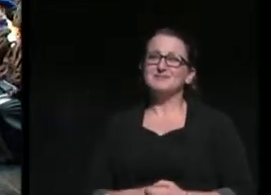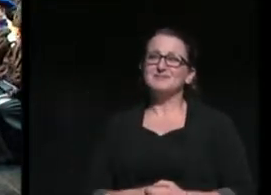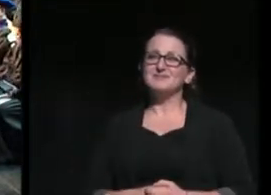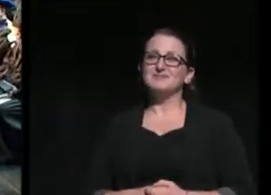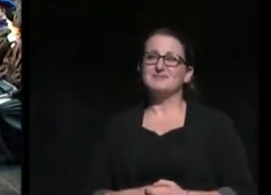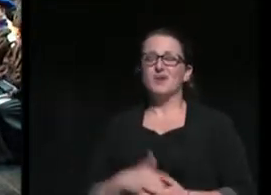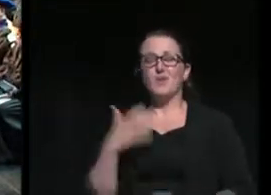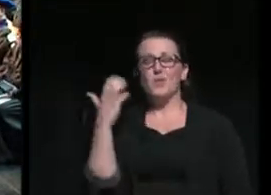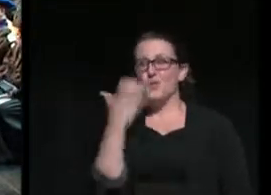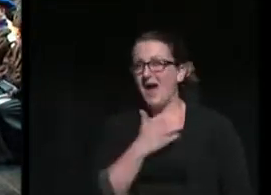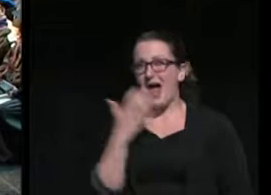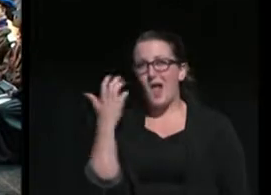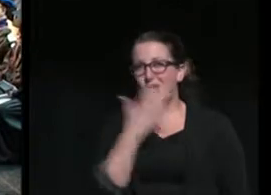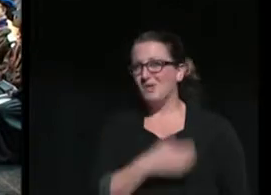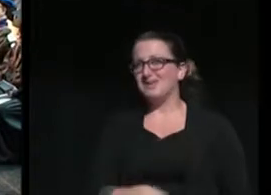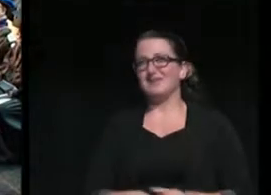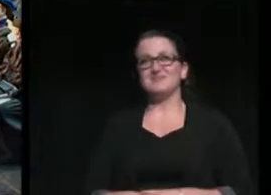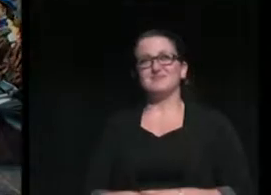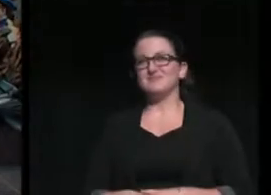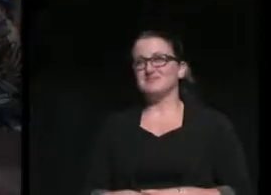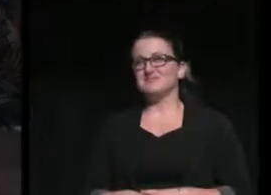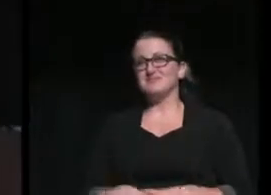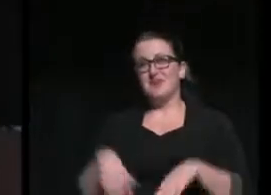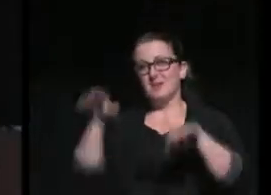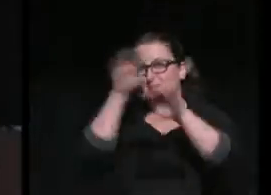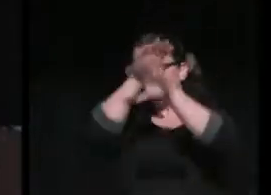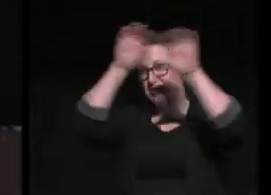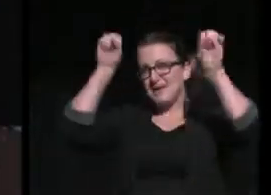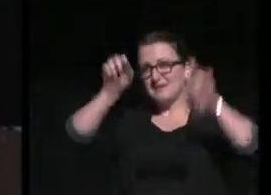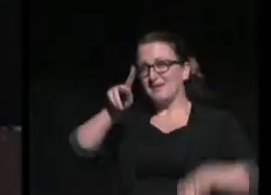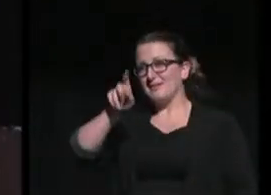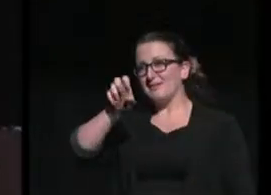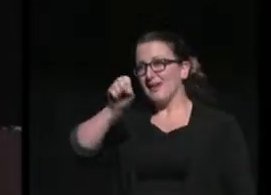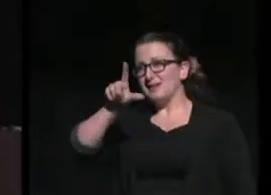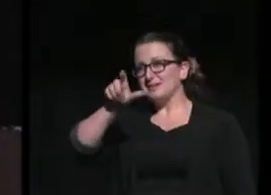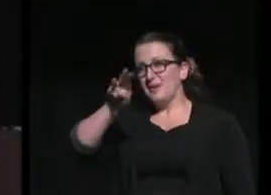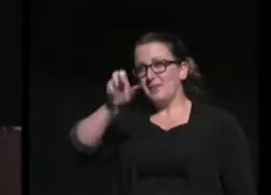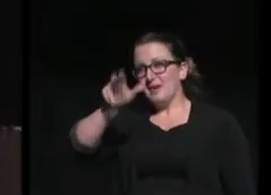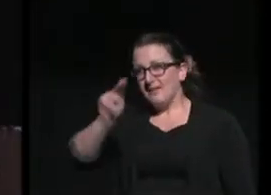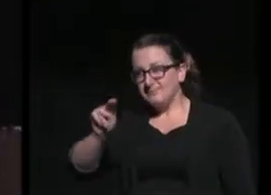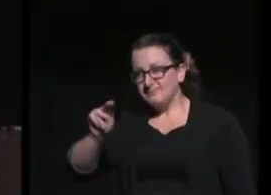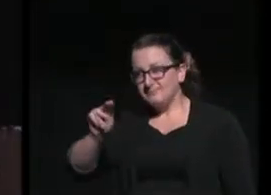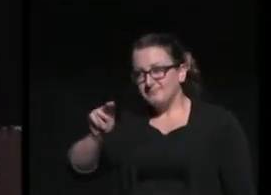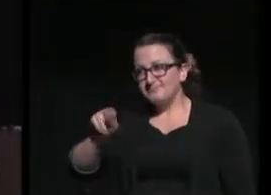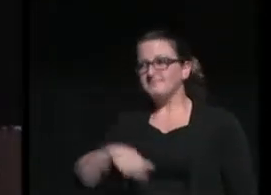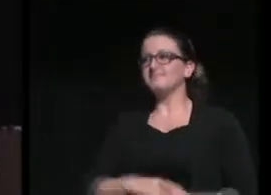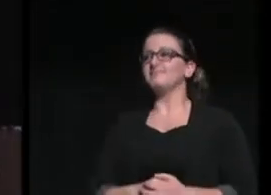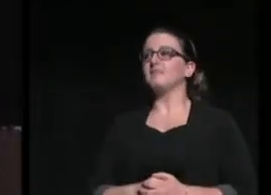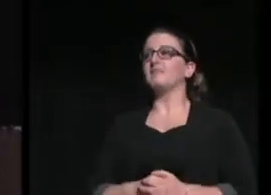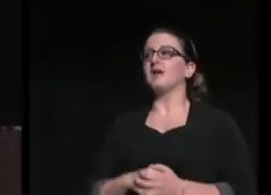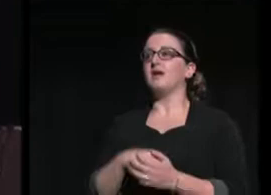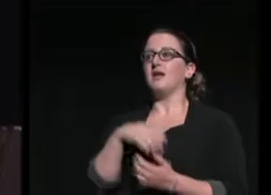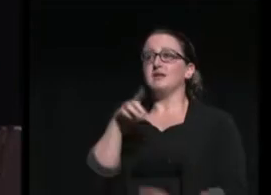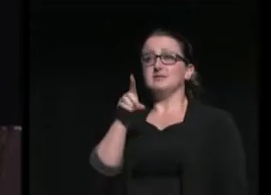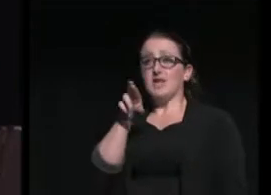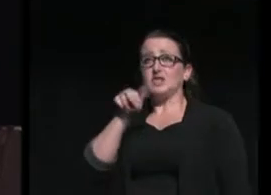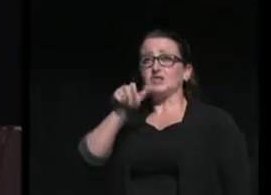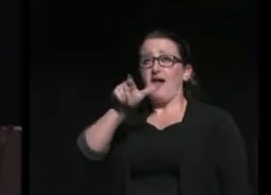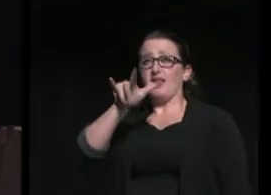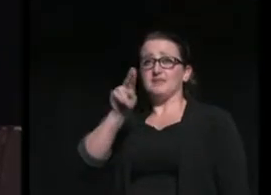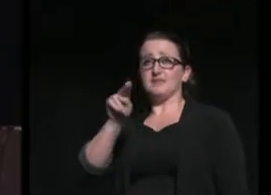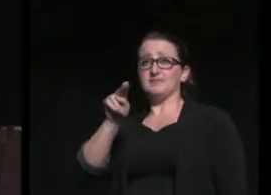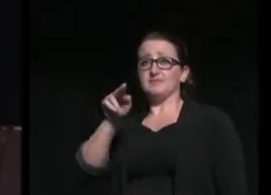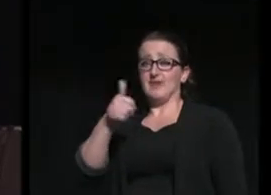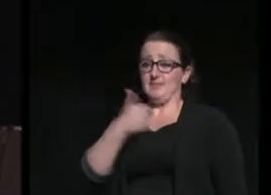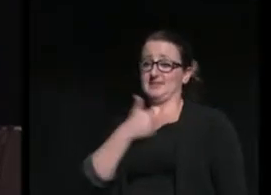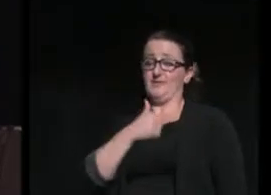Wow. President Kesselman, as Dr. Allison, I had the same reaction